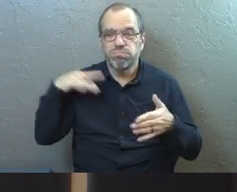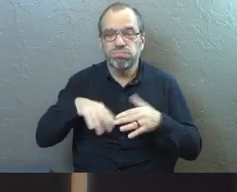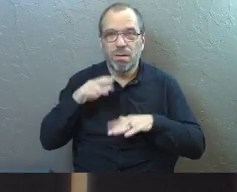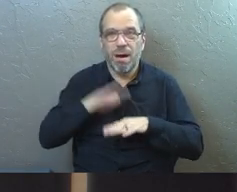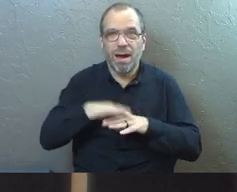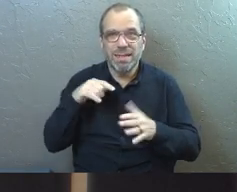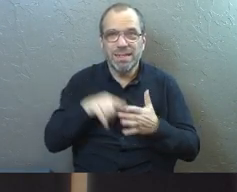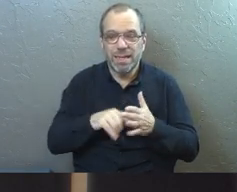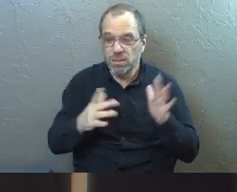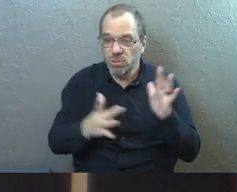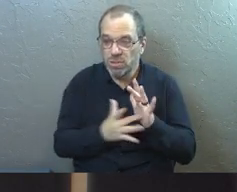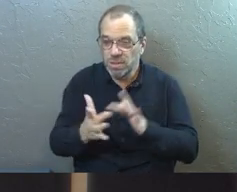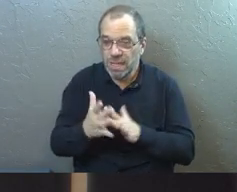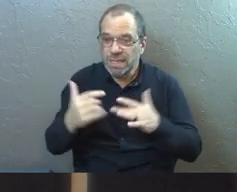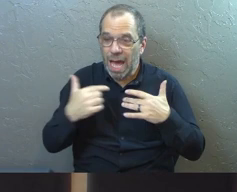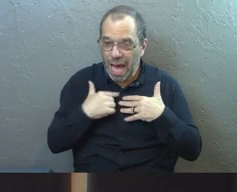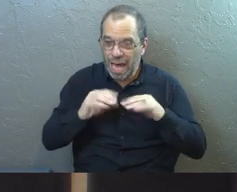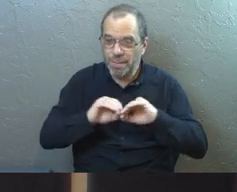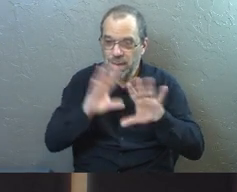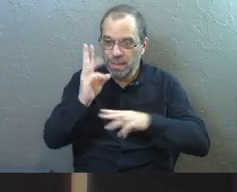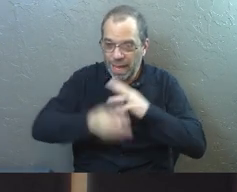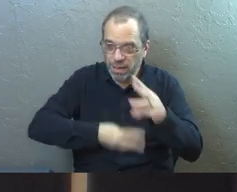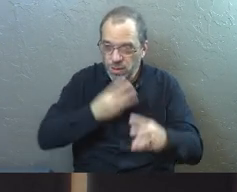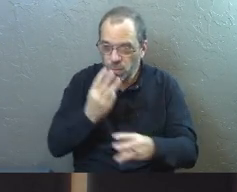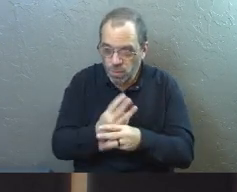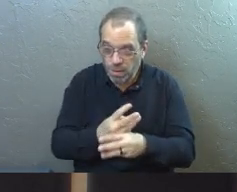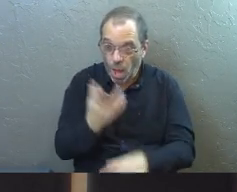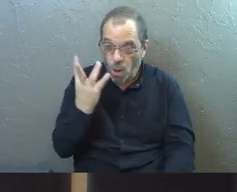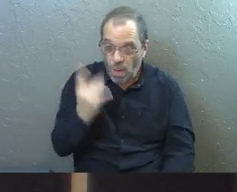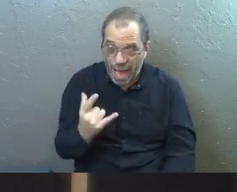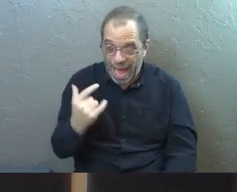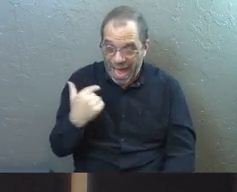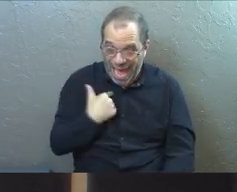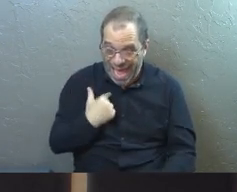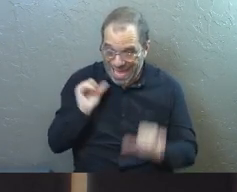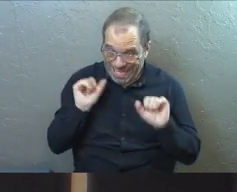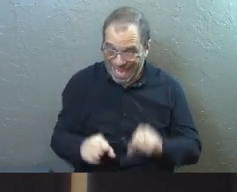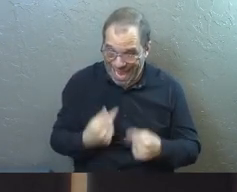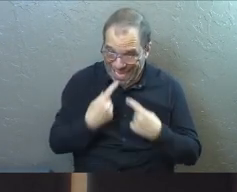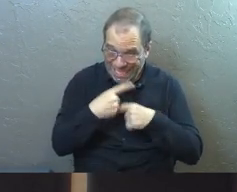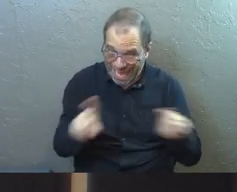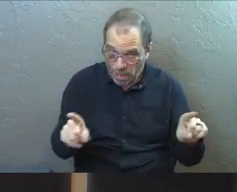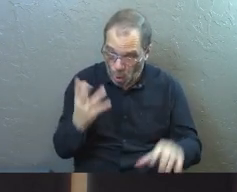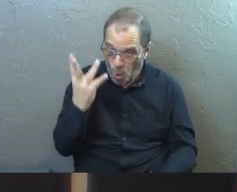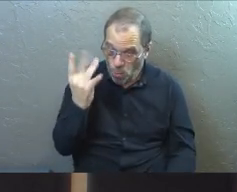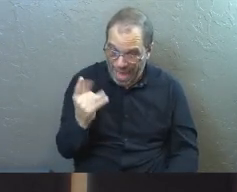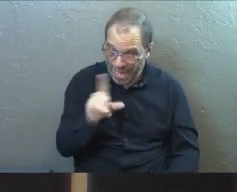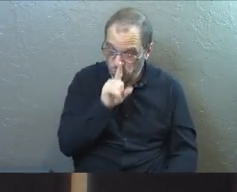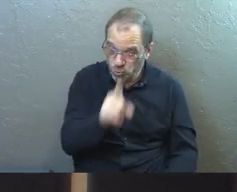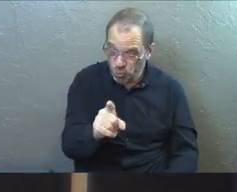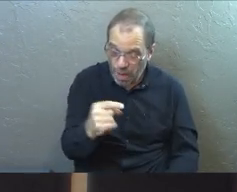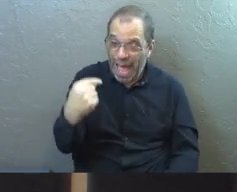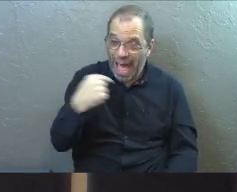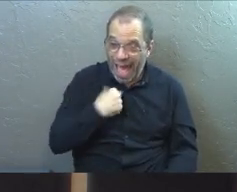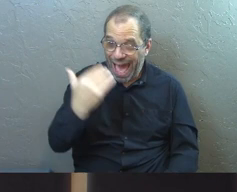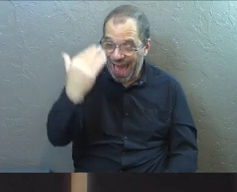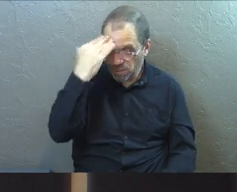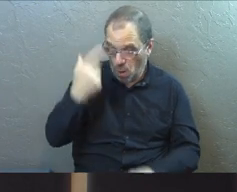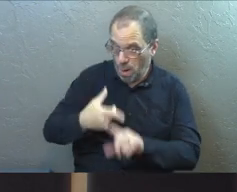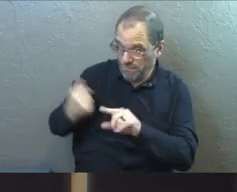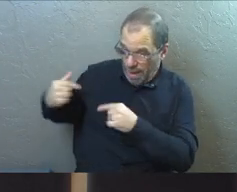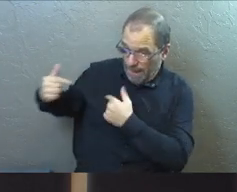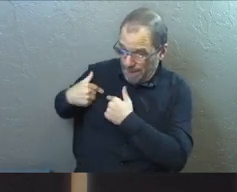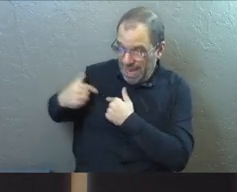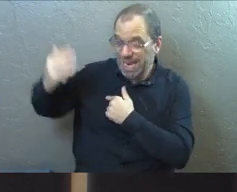I love. Jesus saying, I am the light of the world. And the reason I can say that, the reason it's true is I know where I